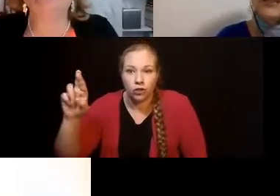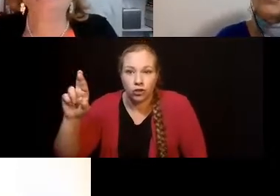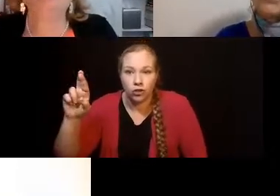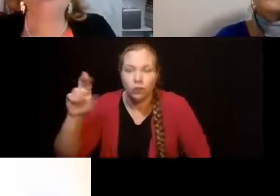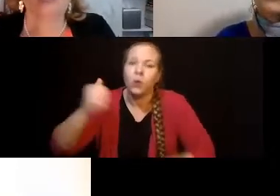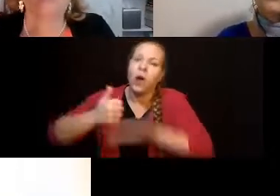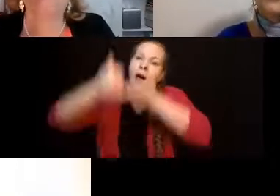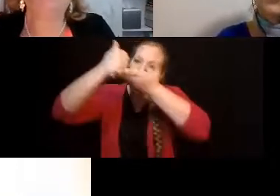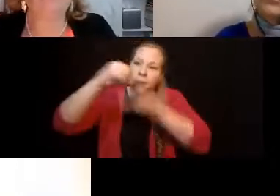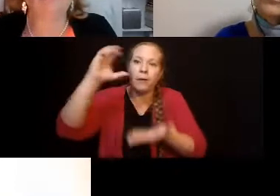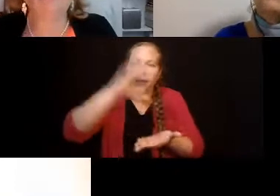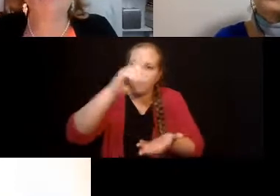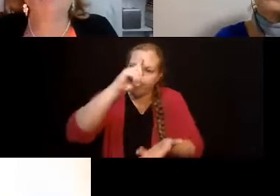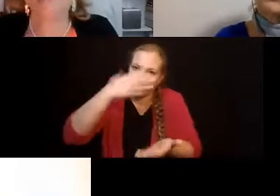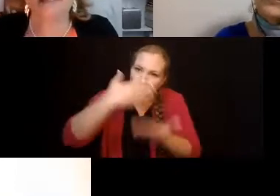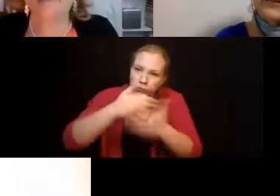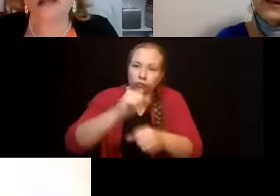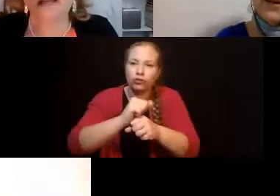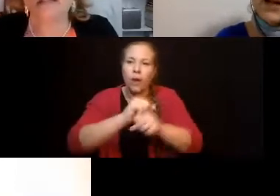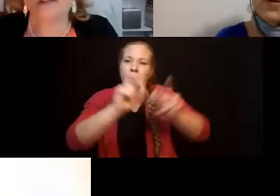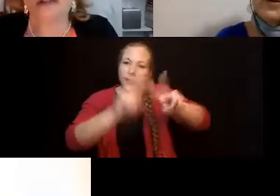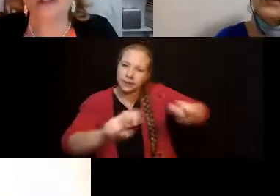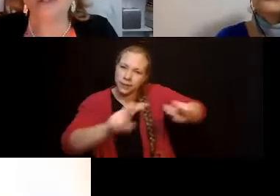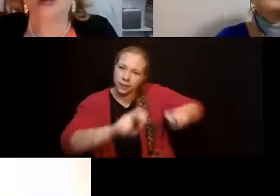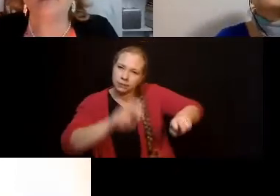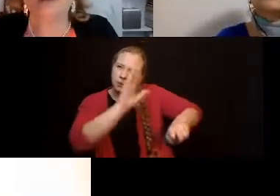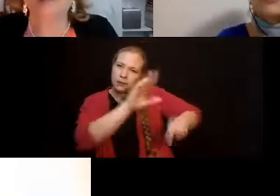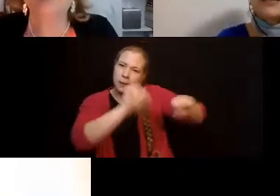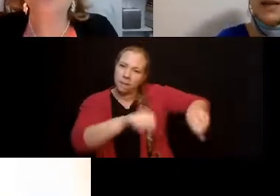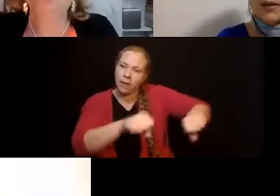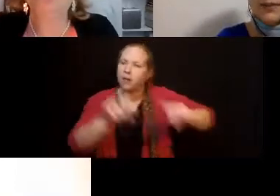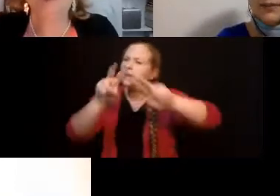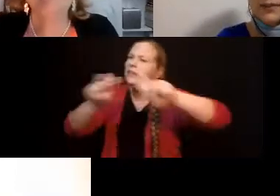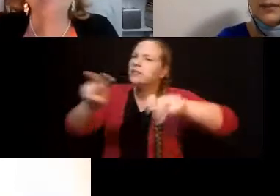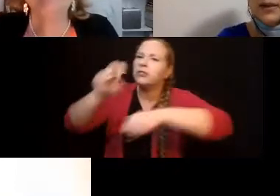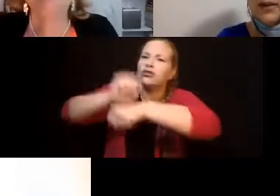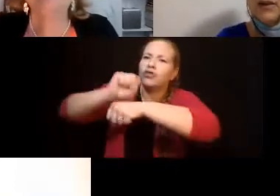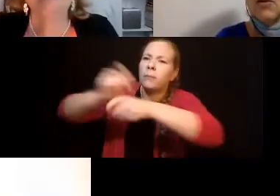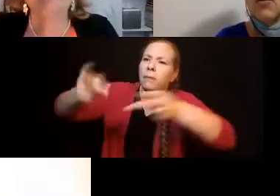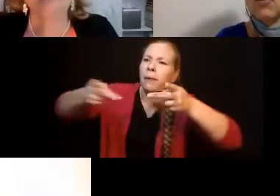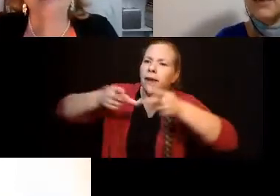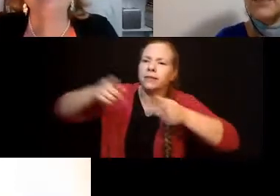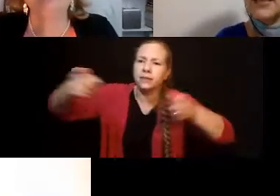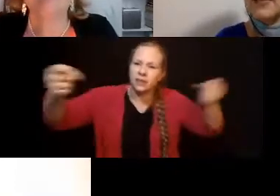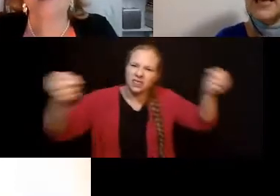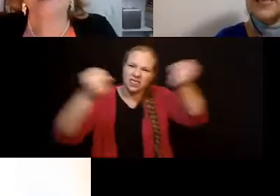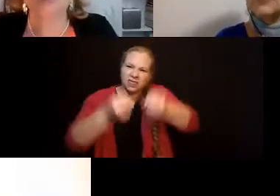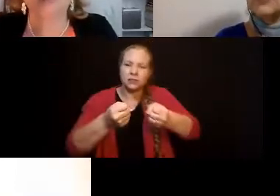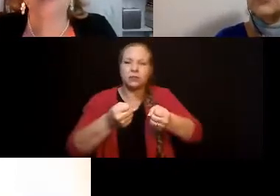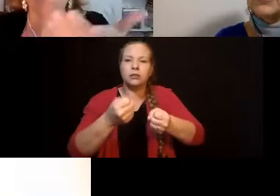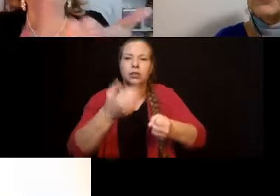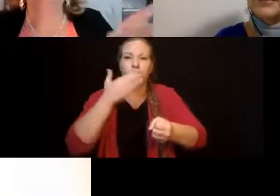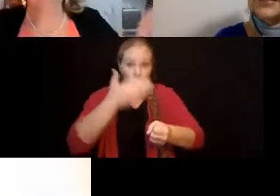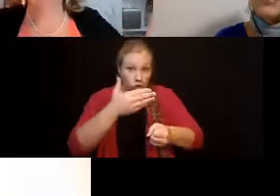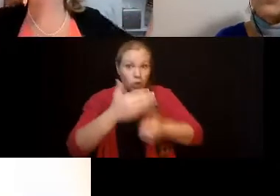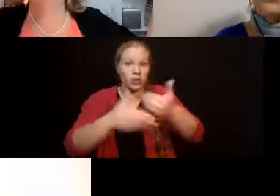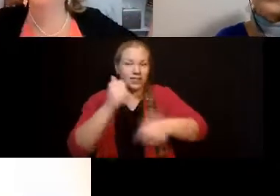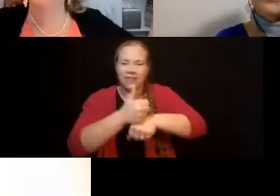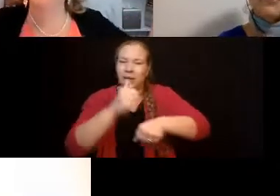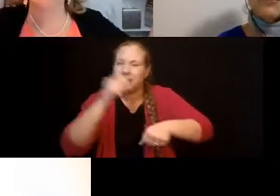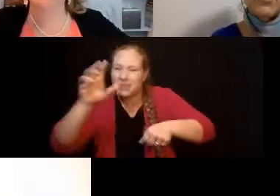to get him a job and get him stabilized on that job. Once he was stabilized on that job,